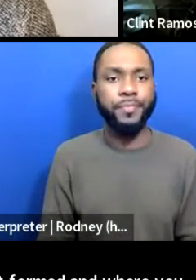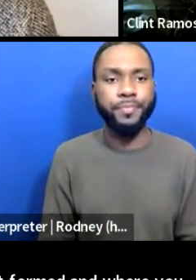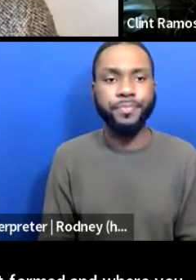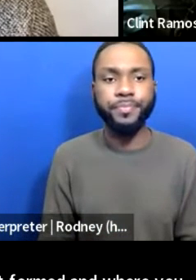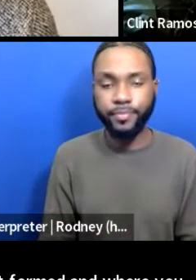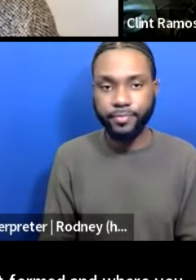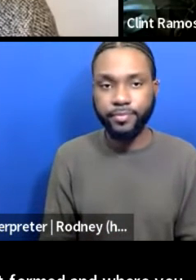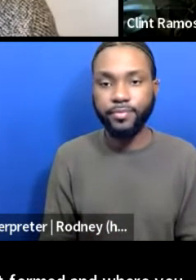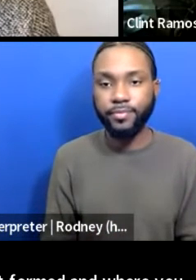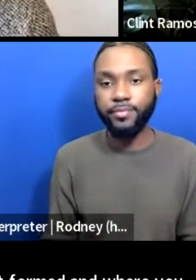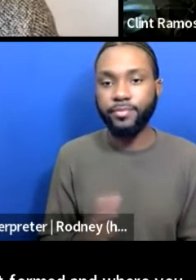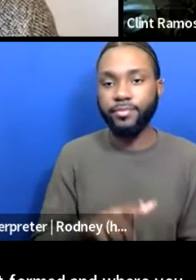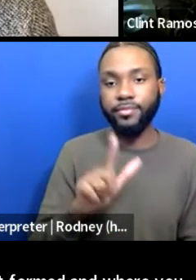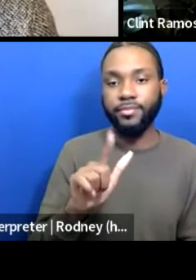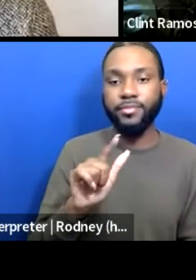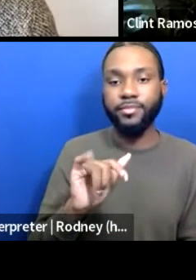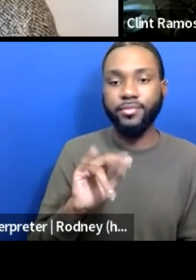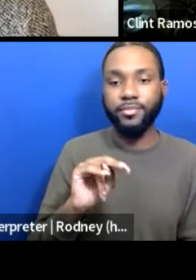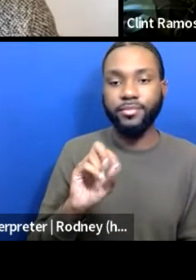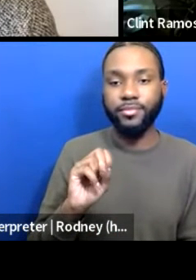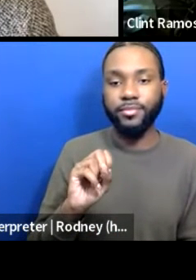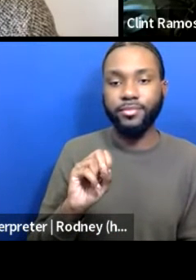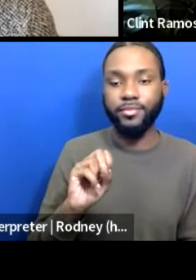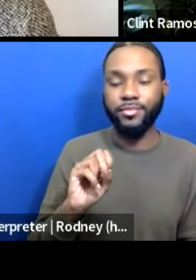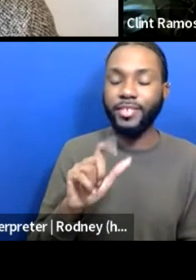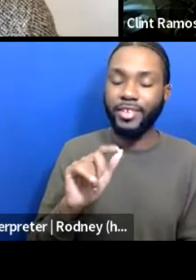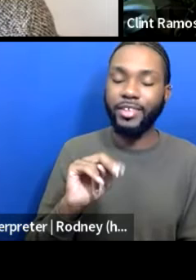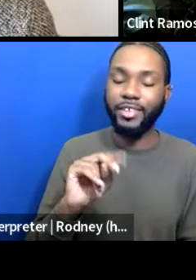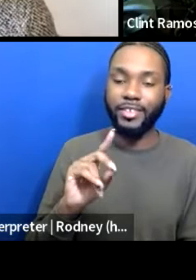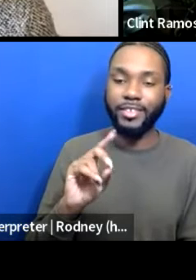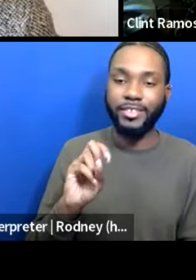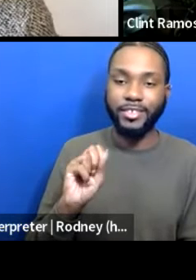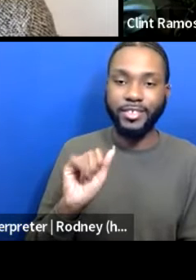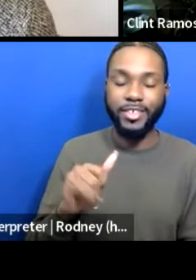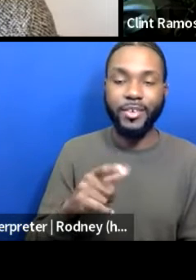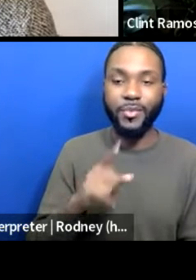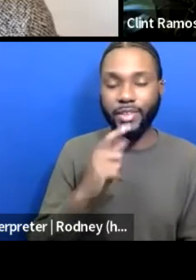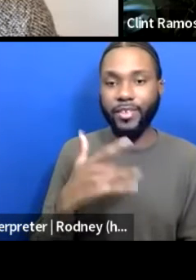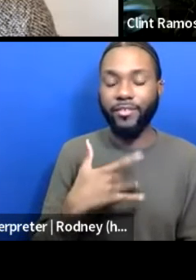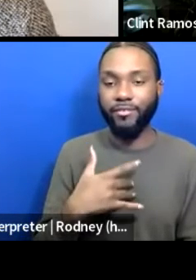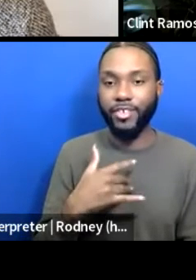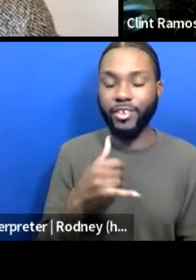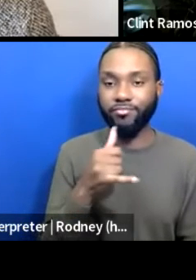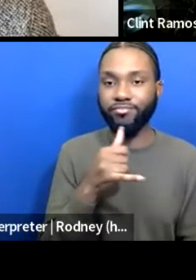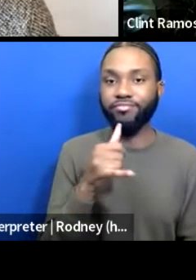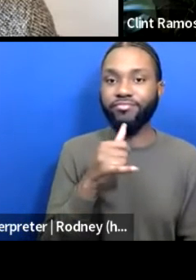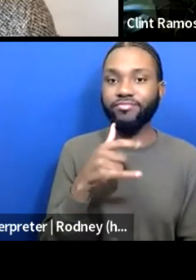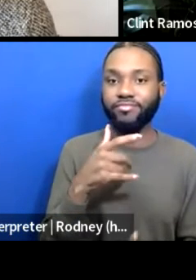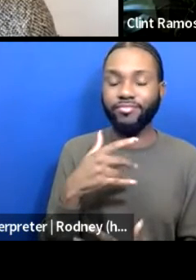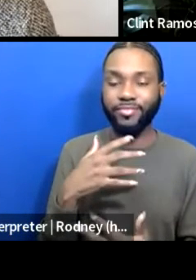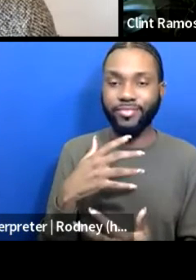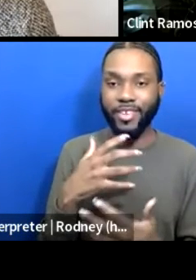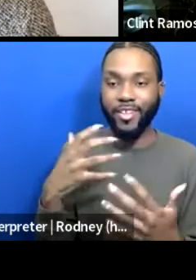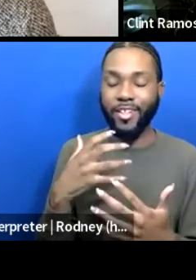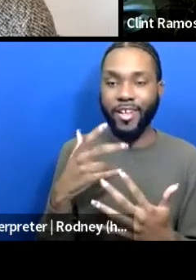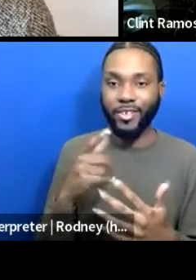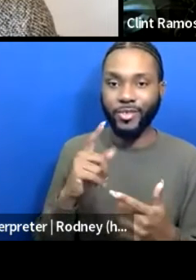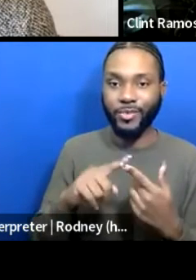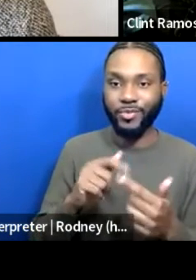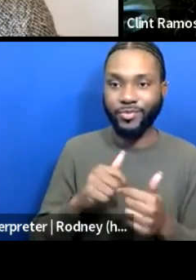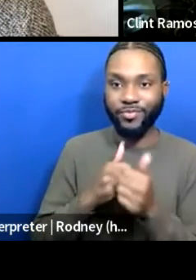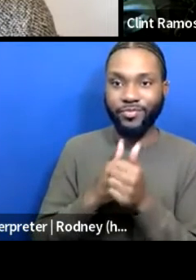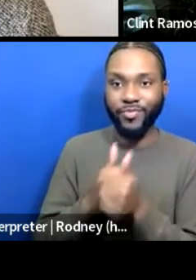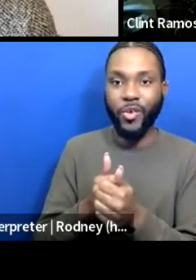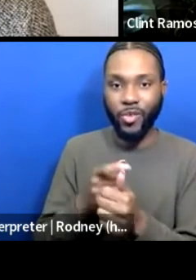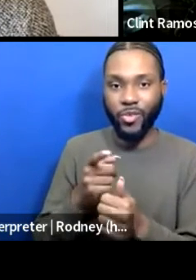yes, I feel a lot of pressure to follow these two people who are just absolutely incredible. I, you know, I